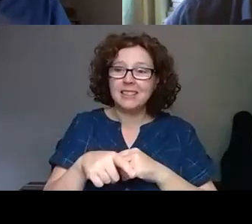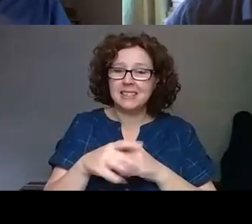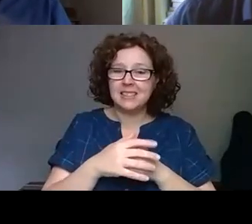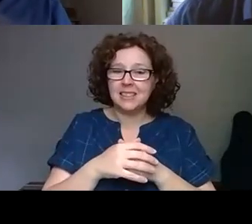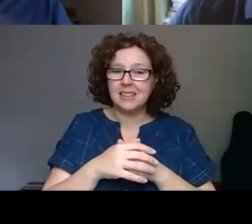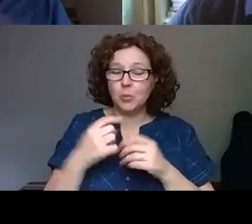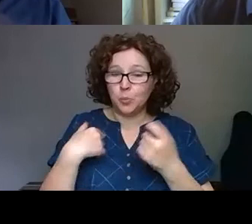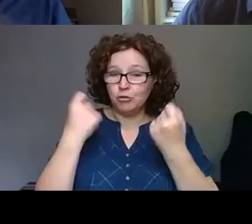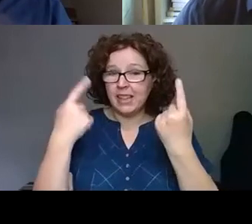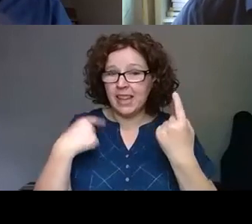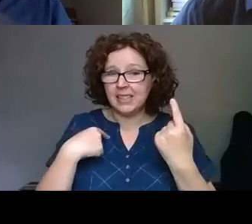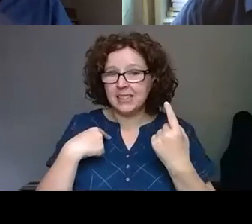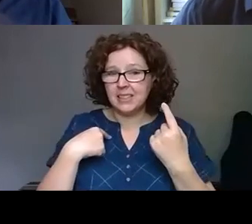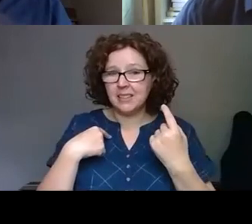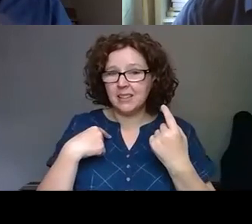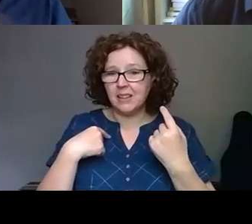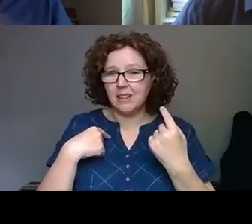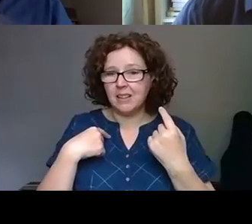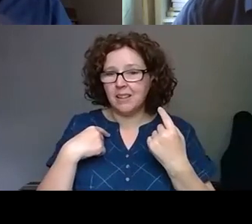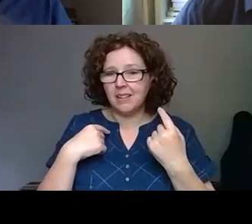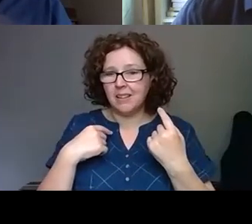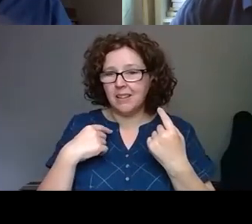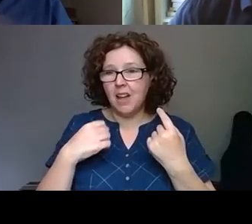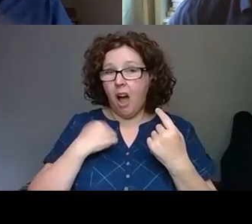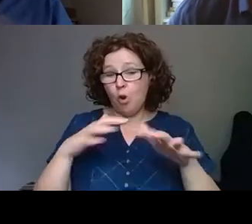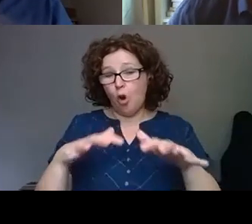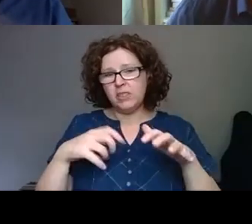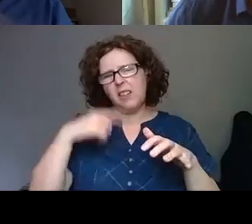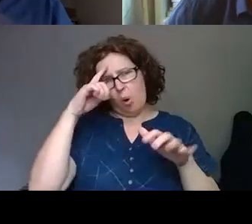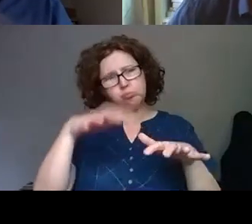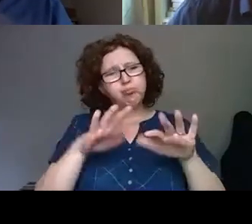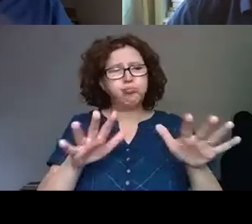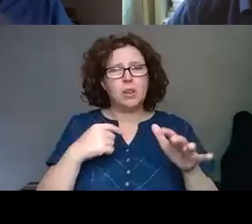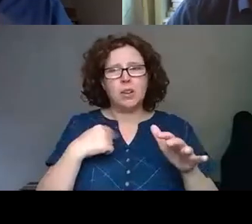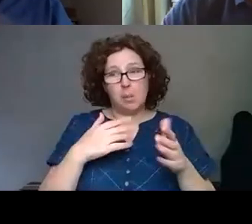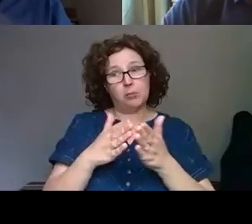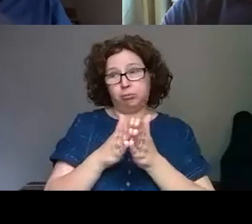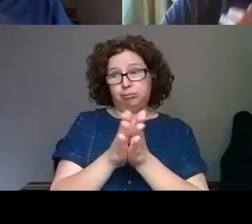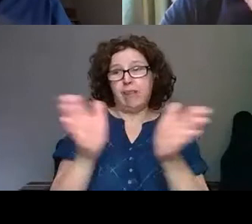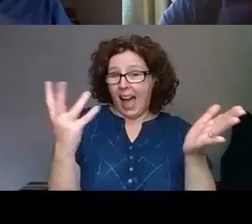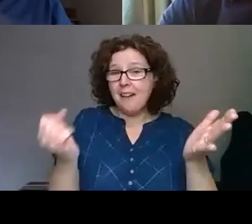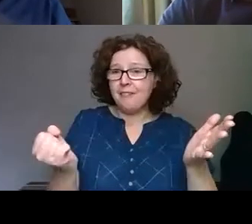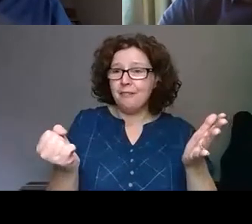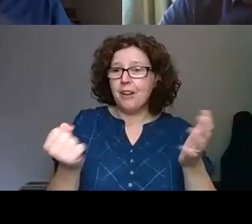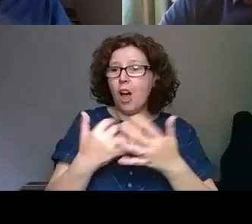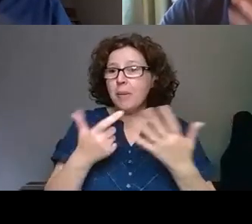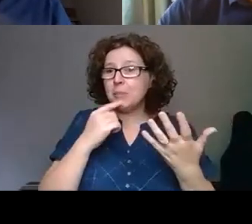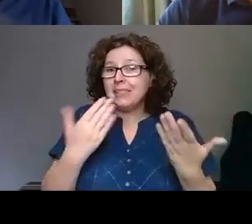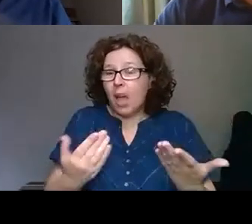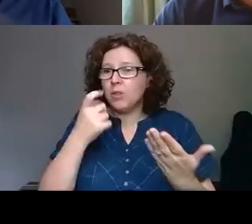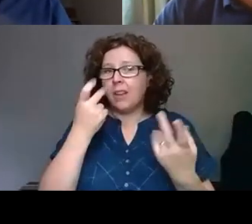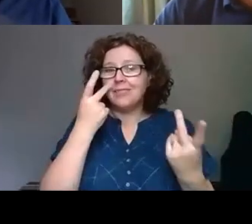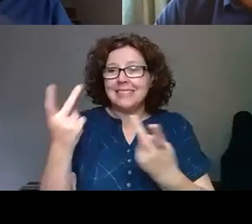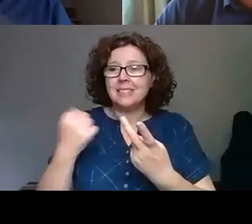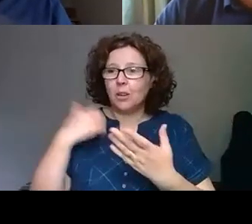bigger broader audience than we think of how many people come visit our exhibition